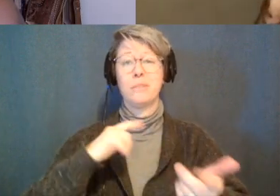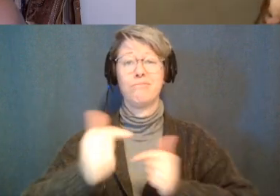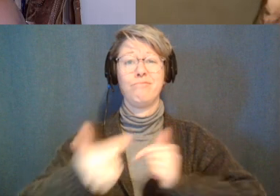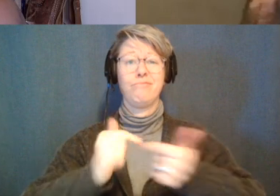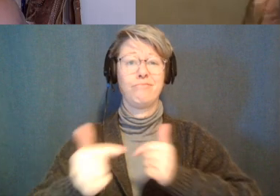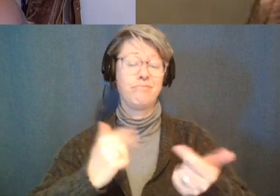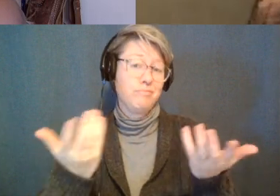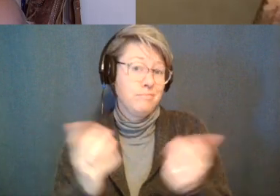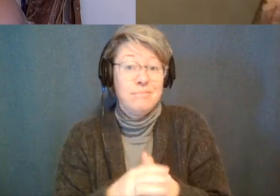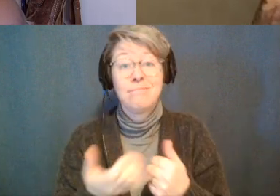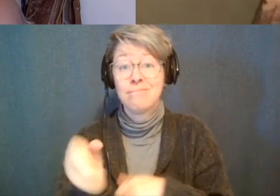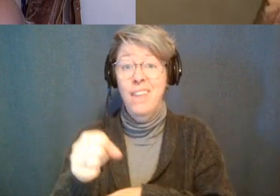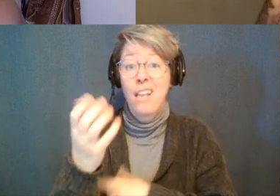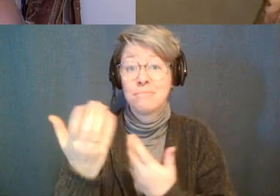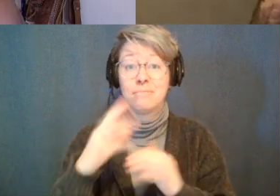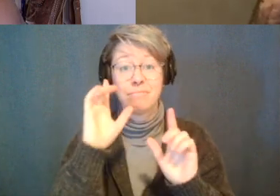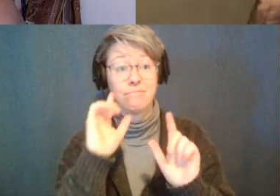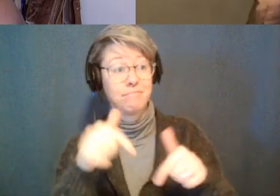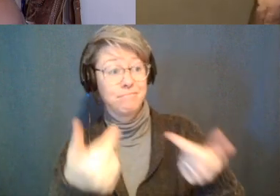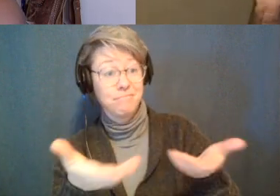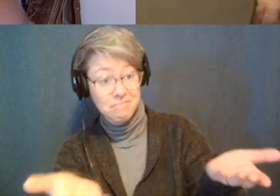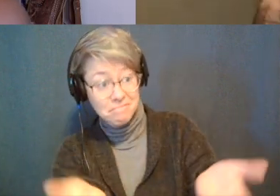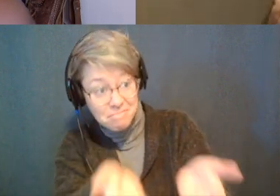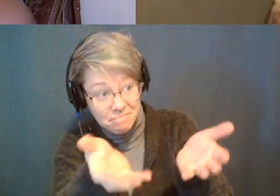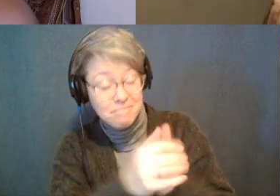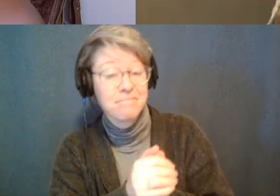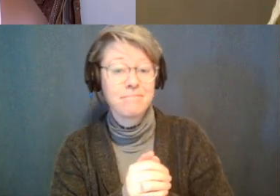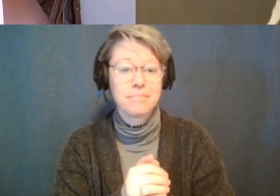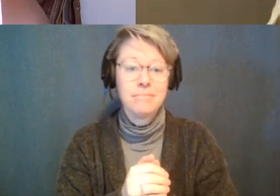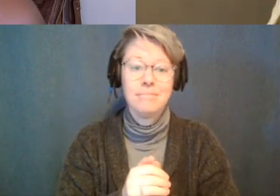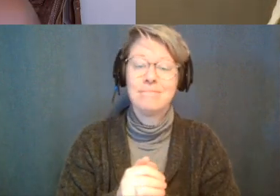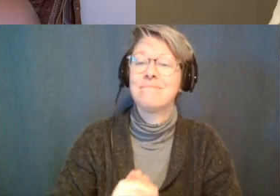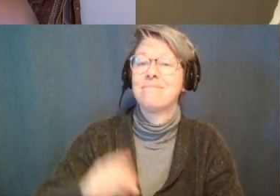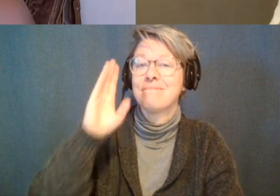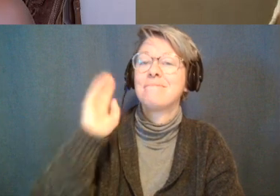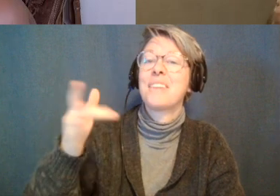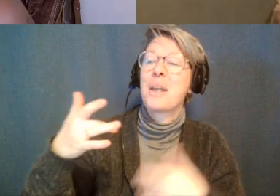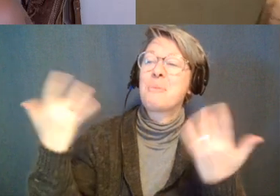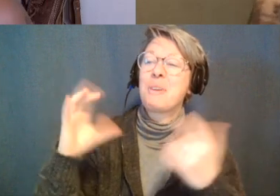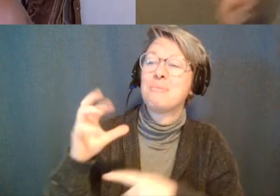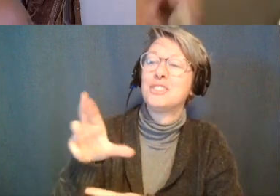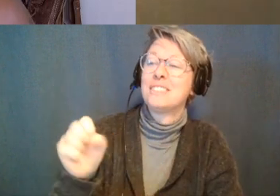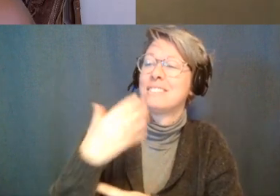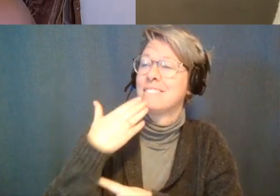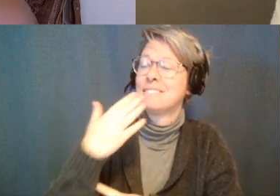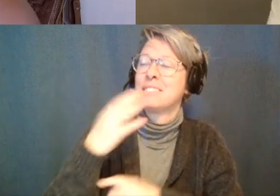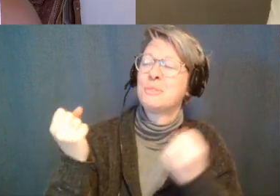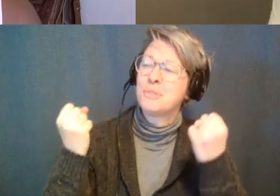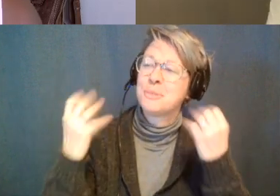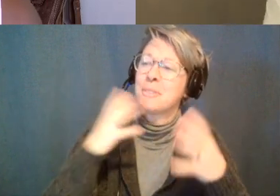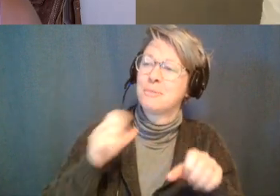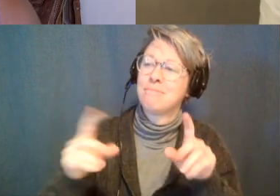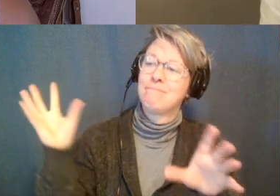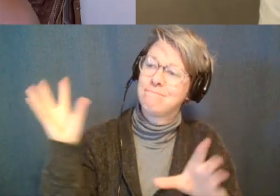uh yeah i guess i'll let you take over from there hey what up chris thank you so much for allowing me on uh